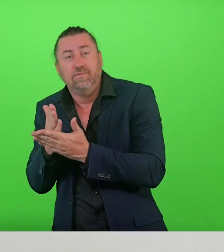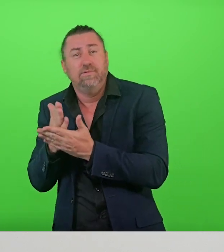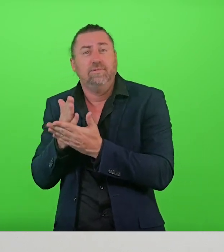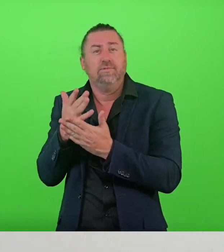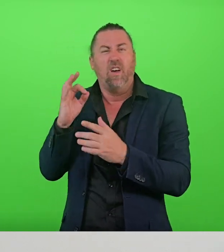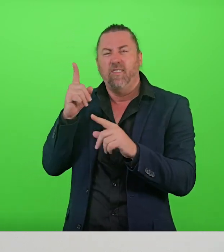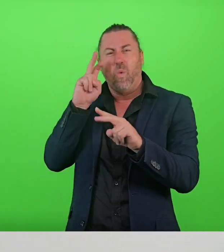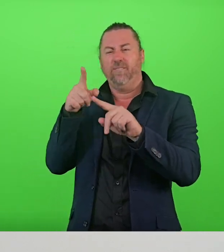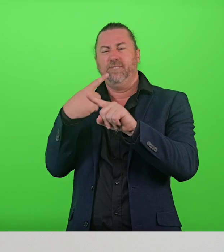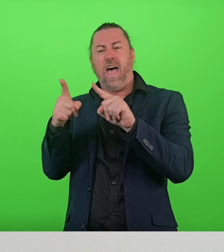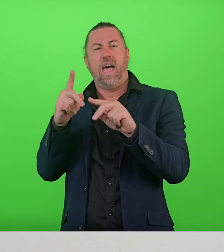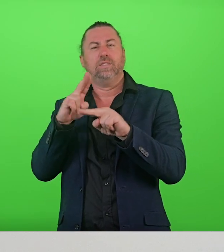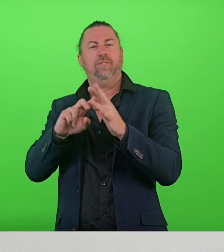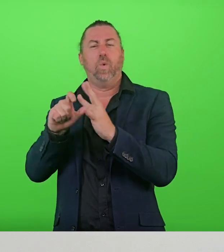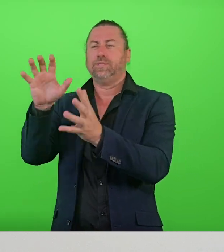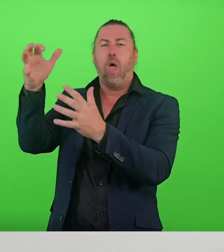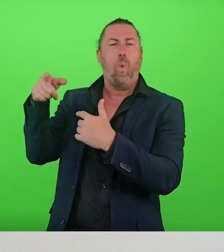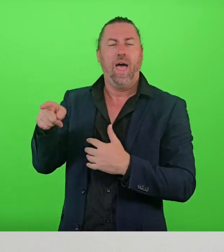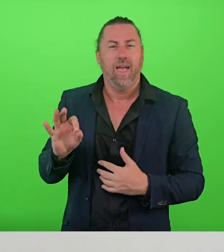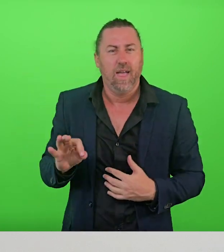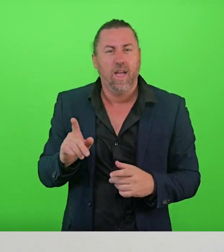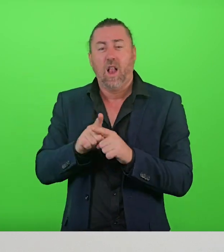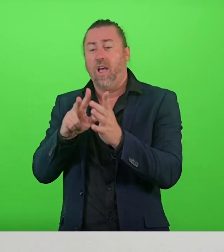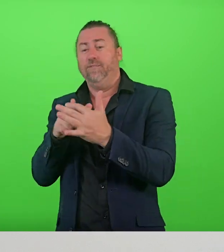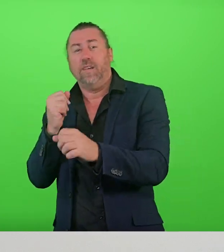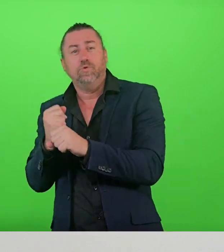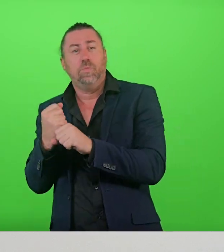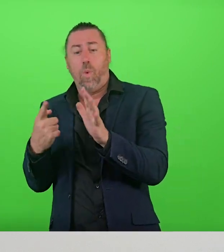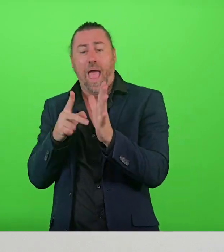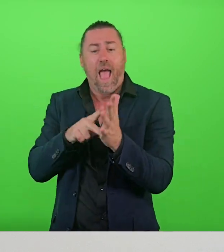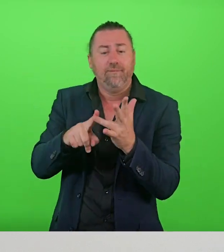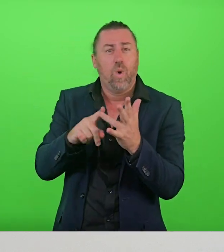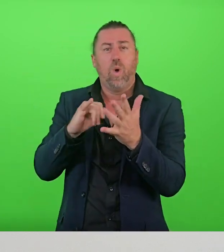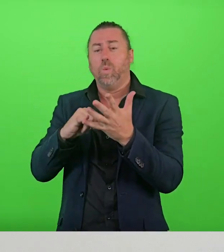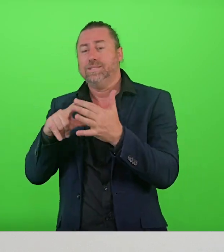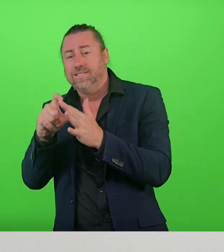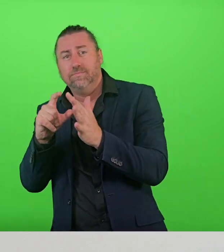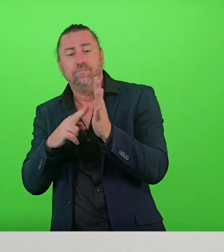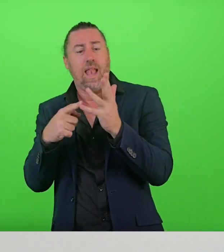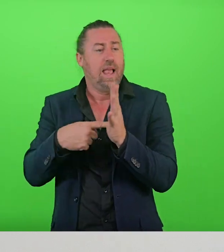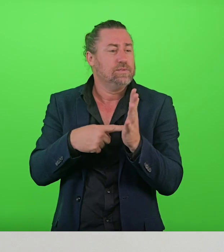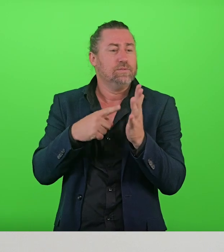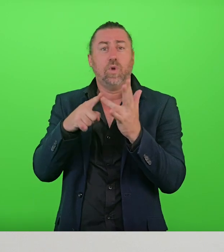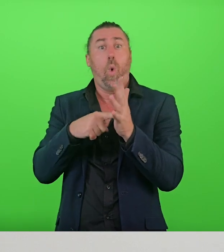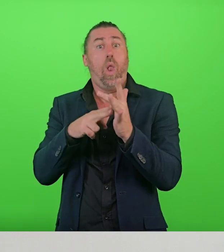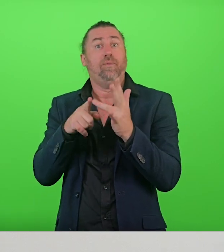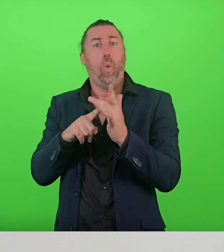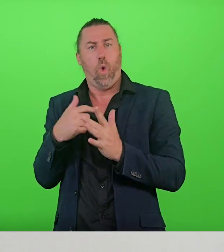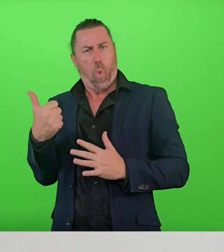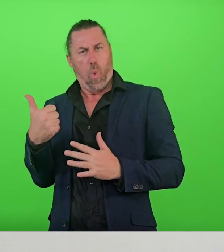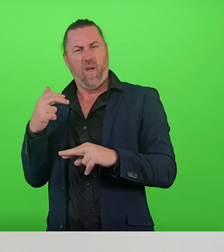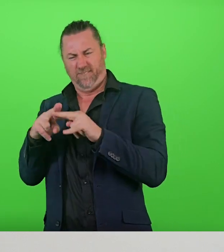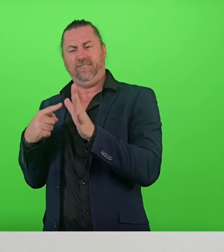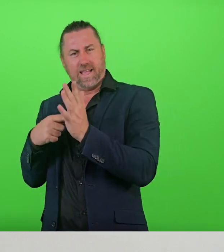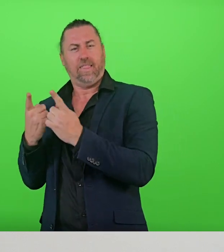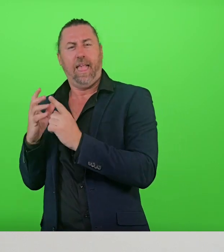Choose the good fats rather than the bad fats like fats found in vegetables, avocado, seeds, nuts, olive oil. Be aware of how